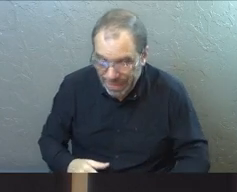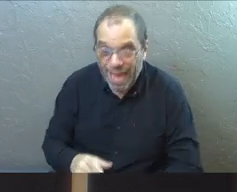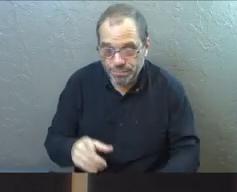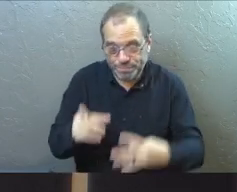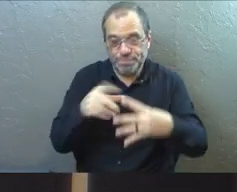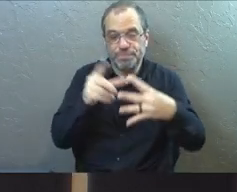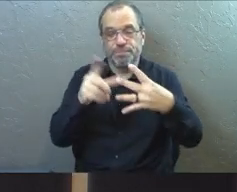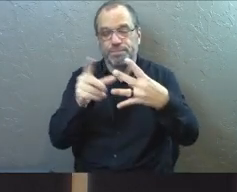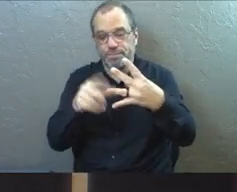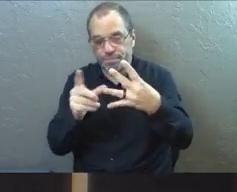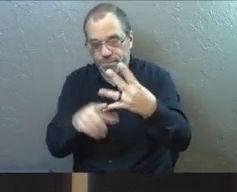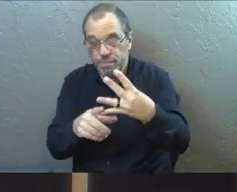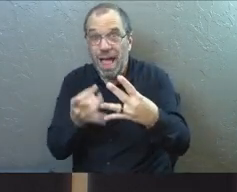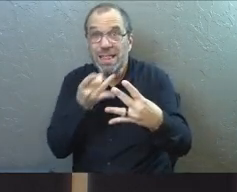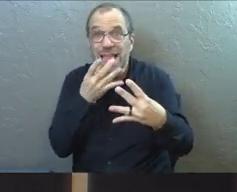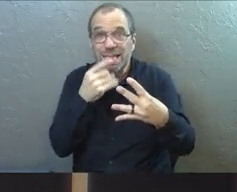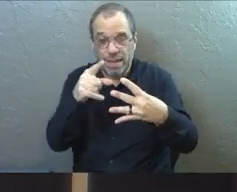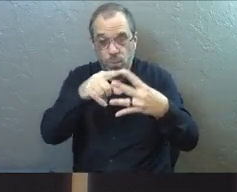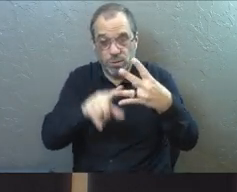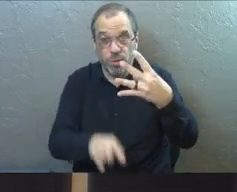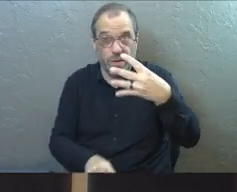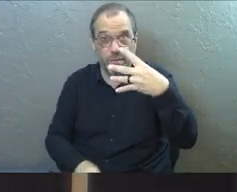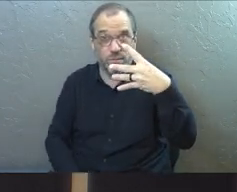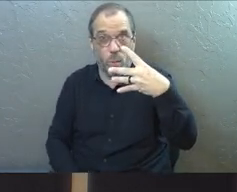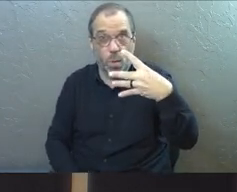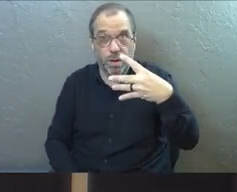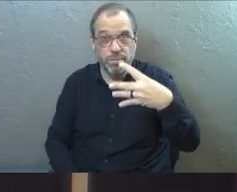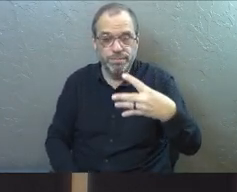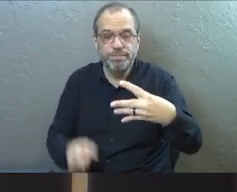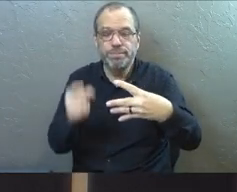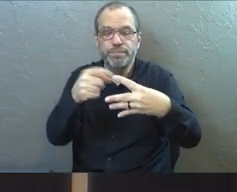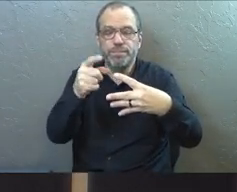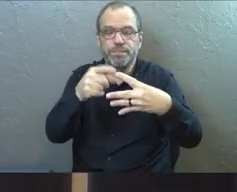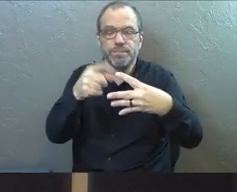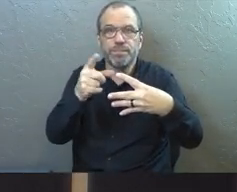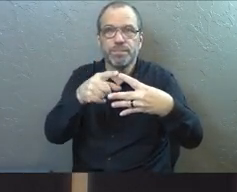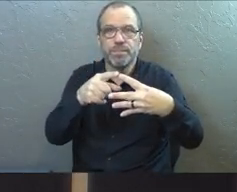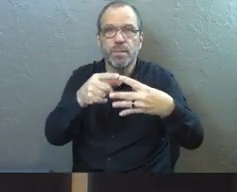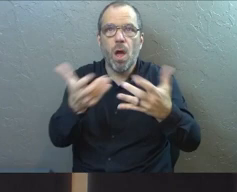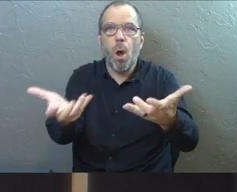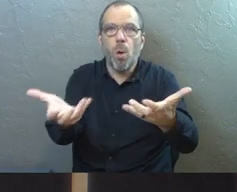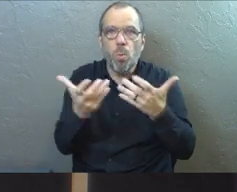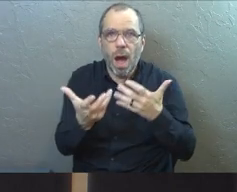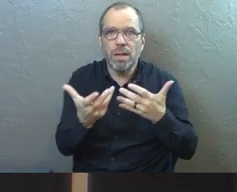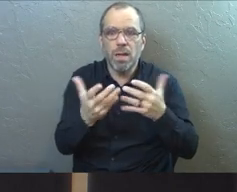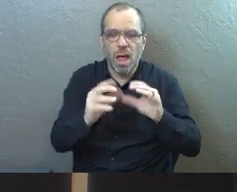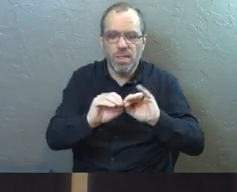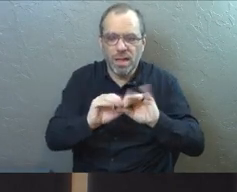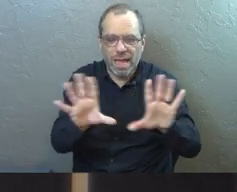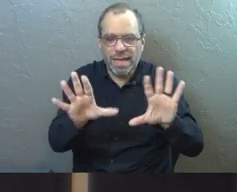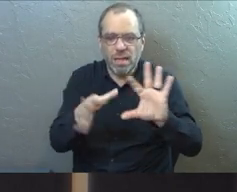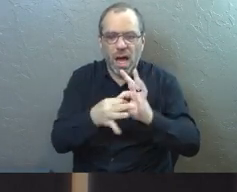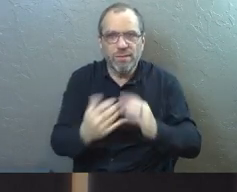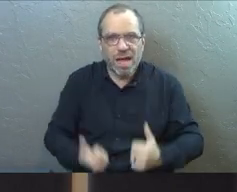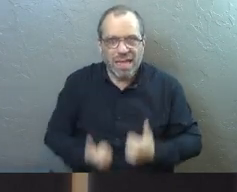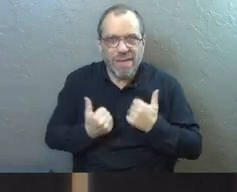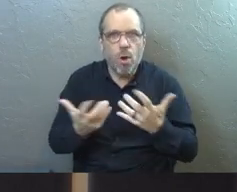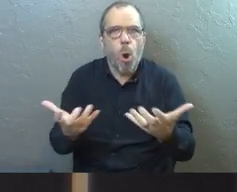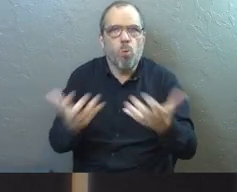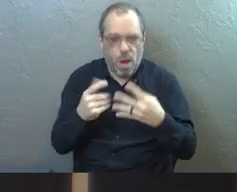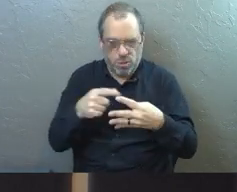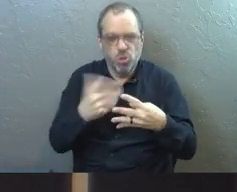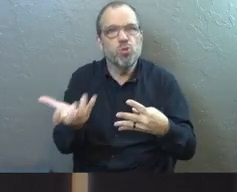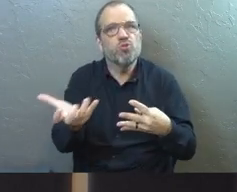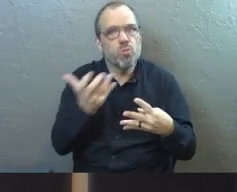points here. think that we need to know about the light, four things that are helpful for us. And the first one is to want the light of life. We should want